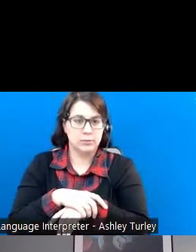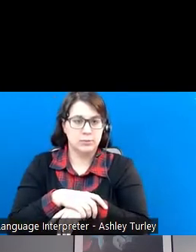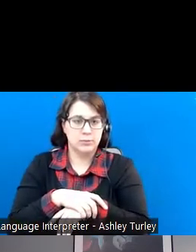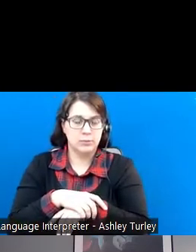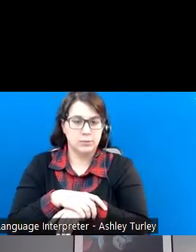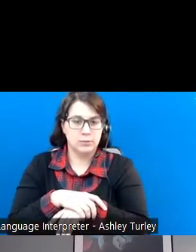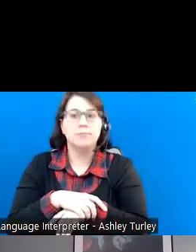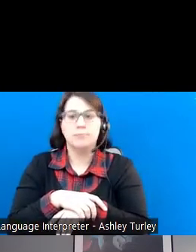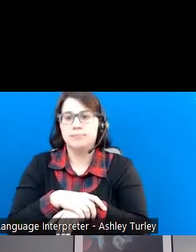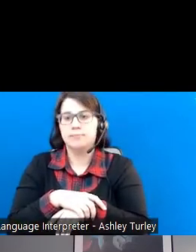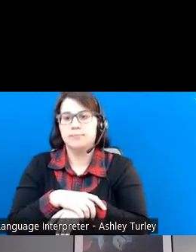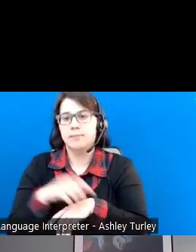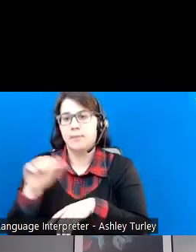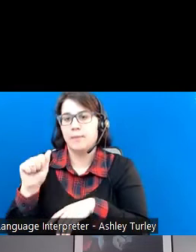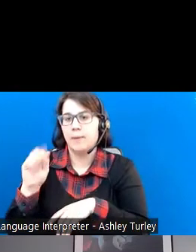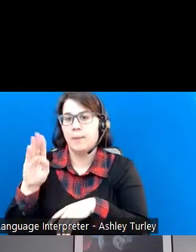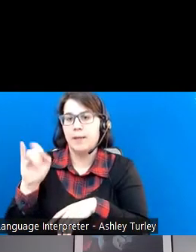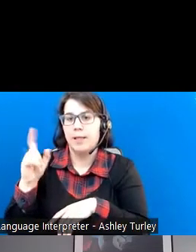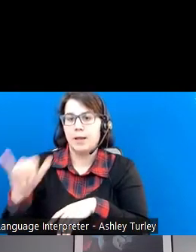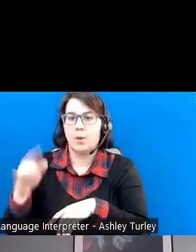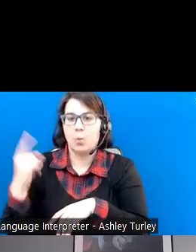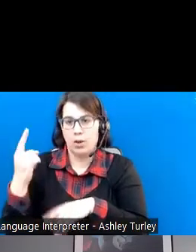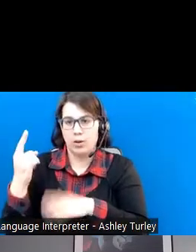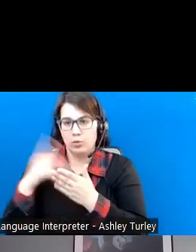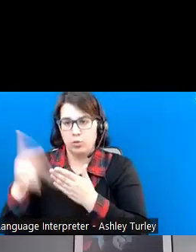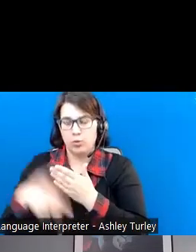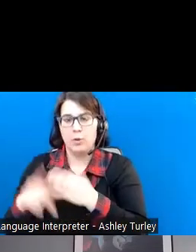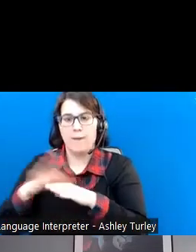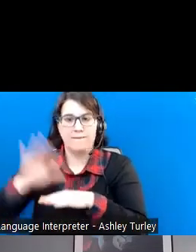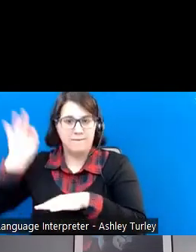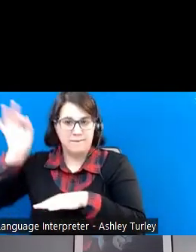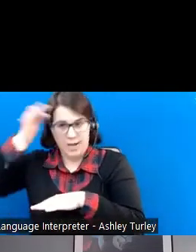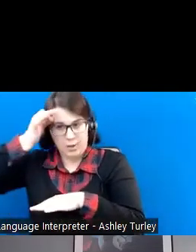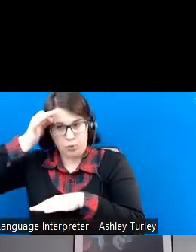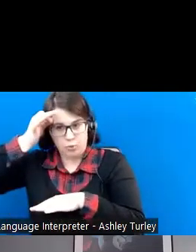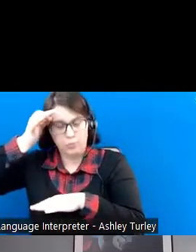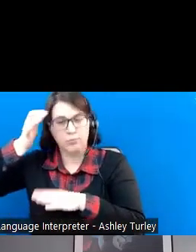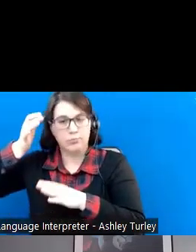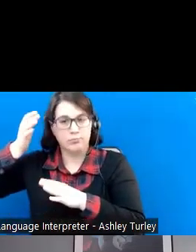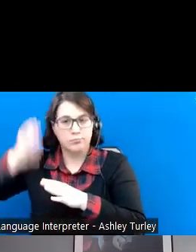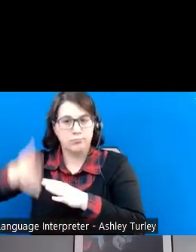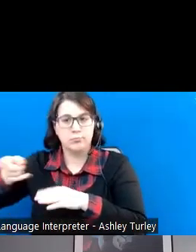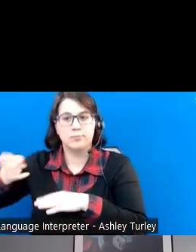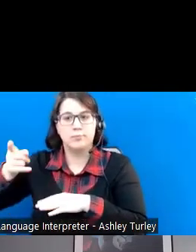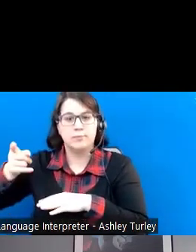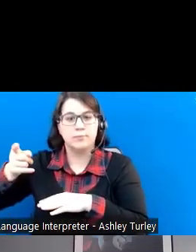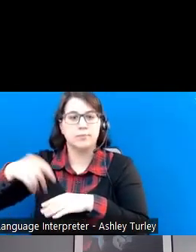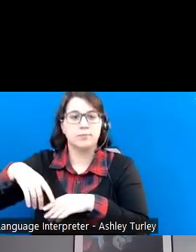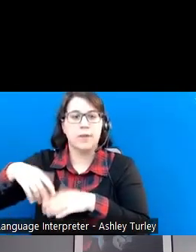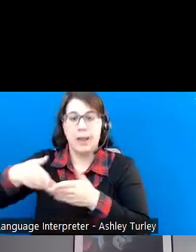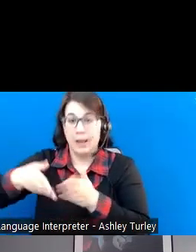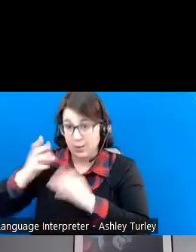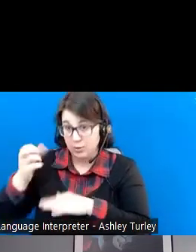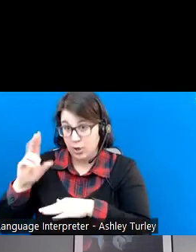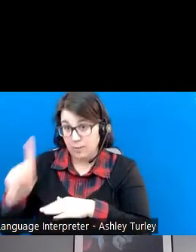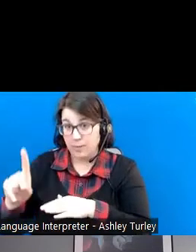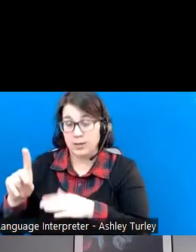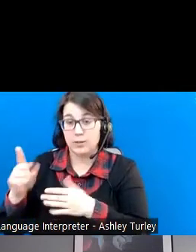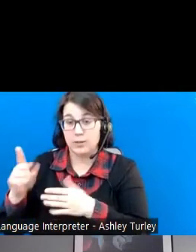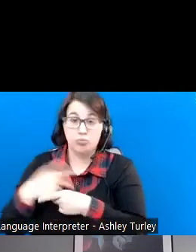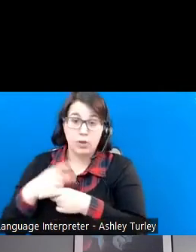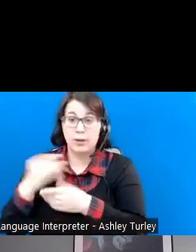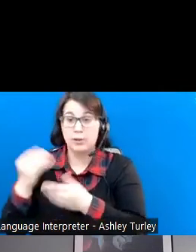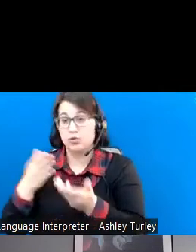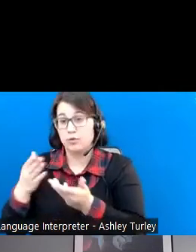Okay, so this one is the AbilityOne program. This is what's on the federal side. So it allows CRPs to provide products and service to the federal government while